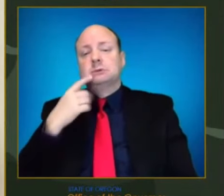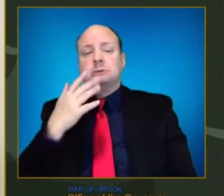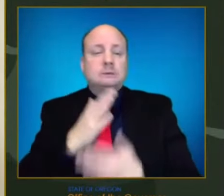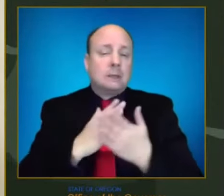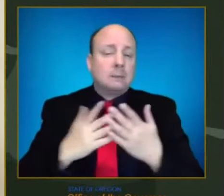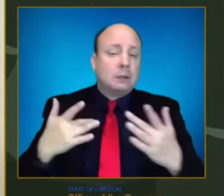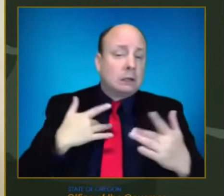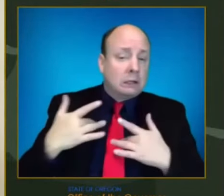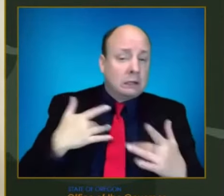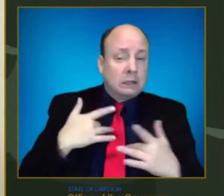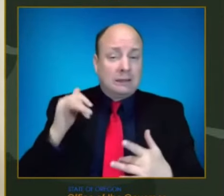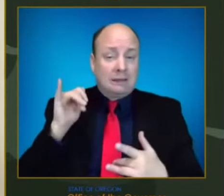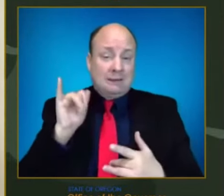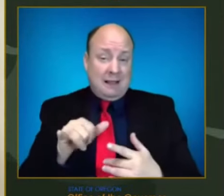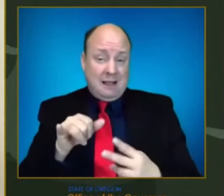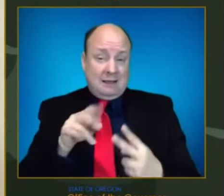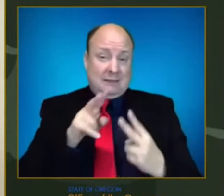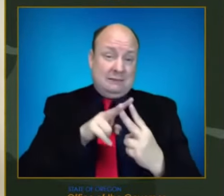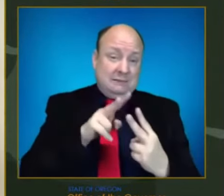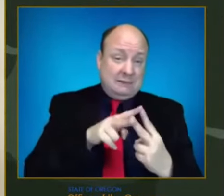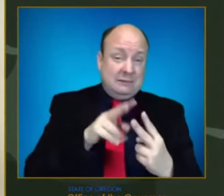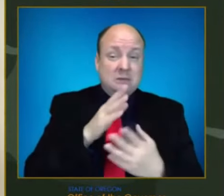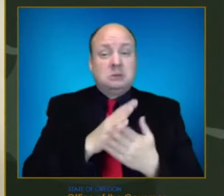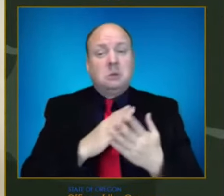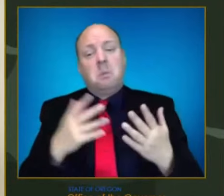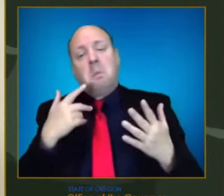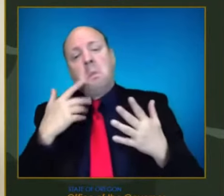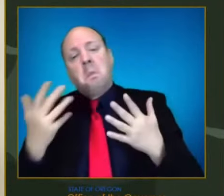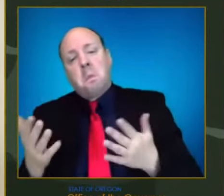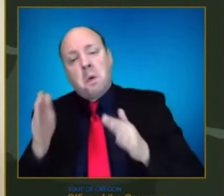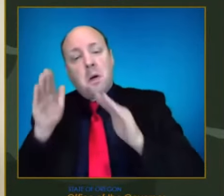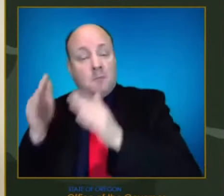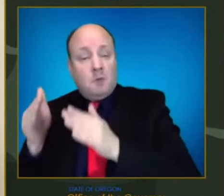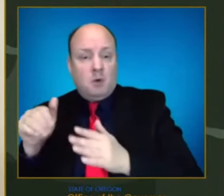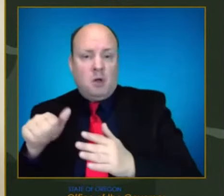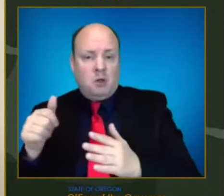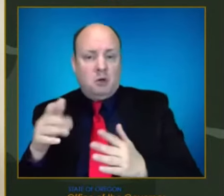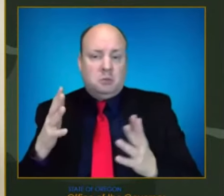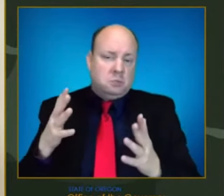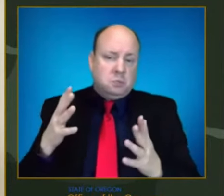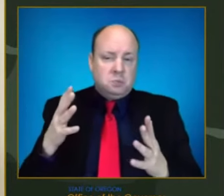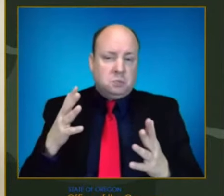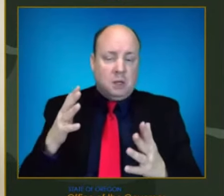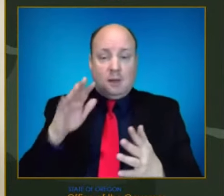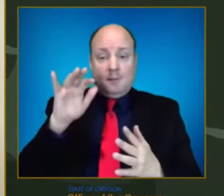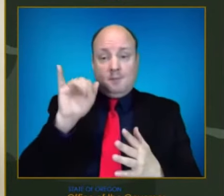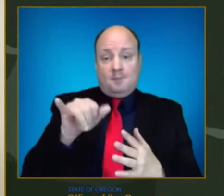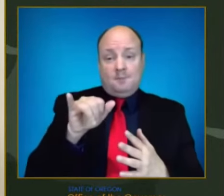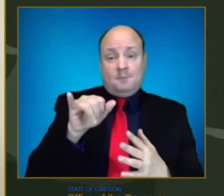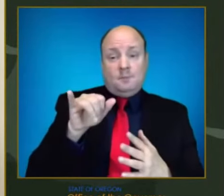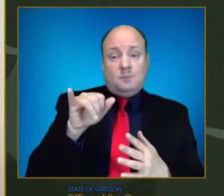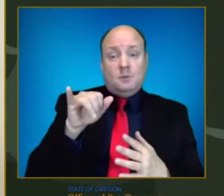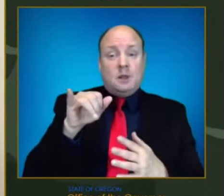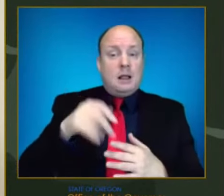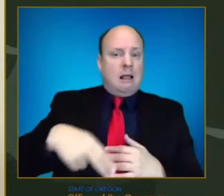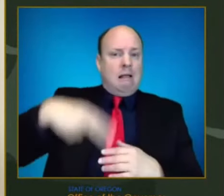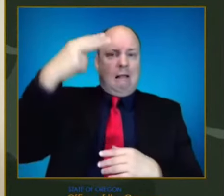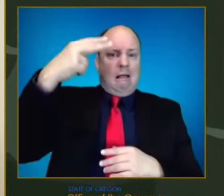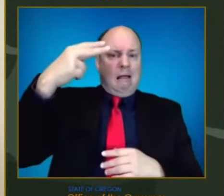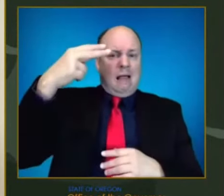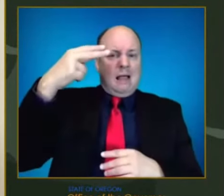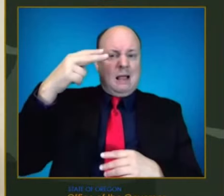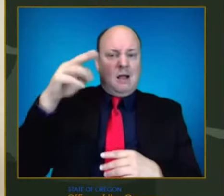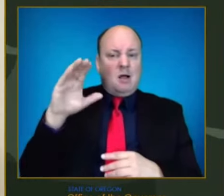Delta. There's this third category of variants of high consequence that we haven't had. I was wondering if Dr. Graven or somebody else